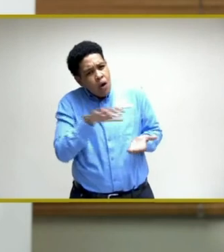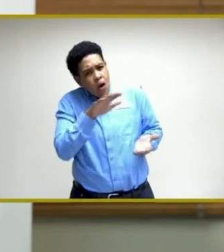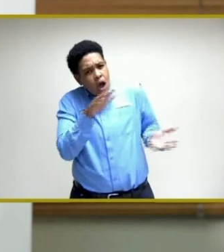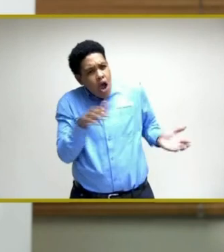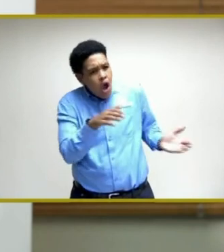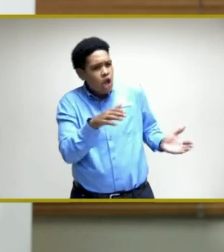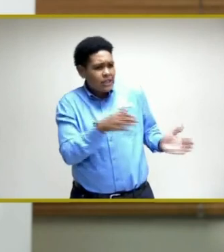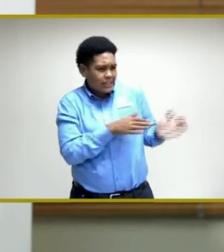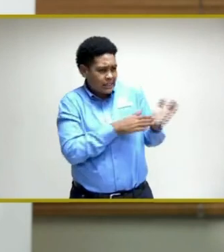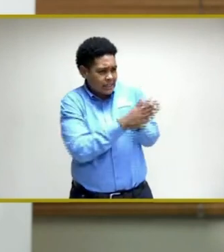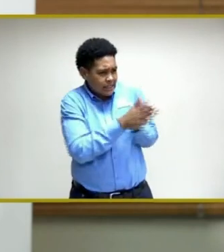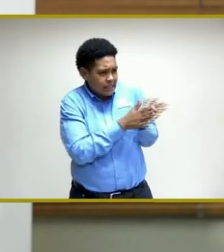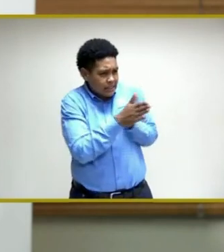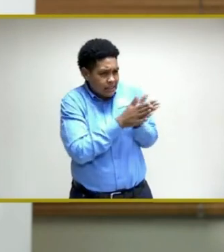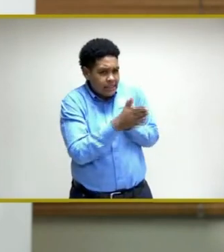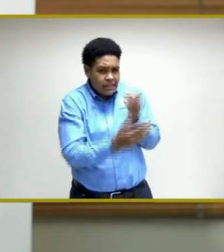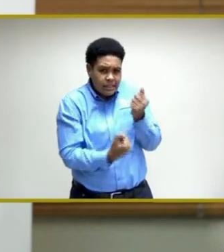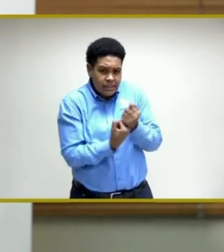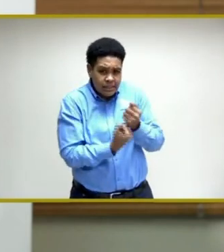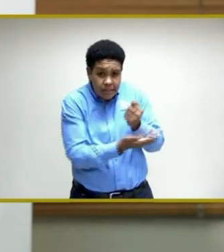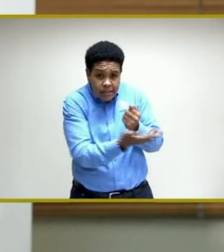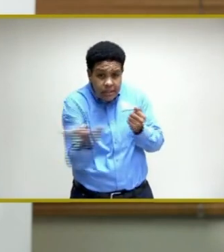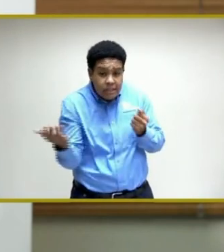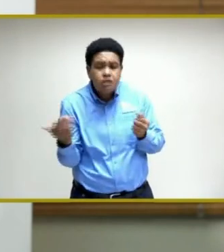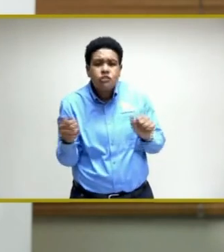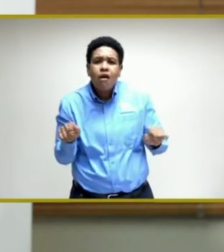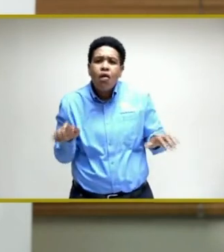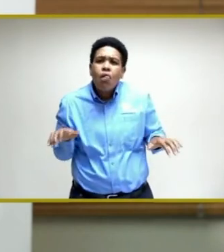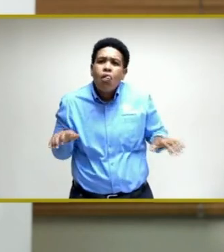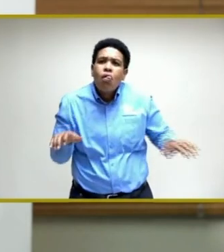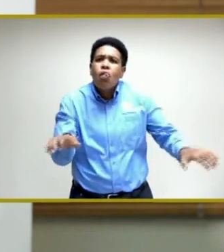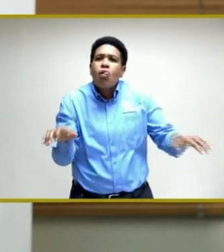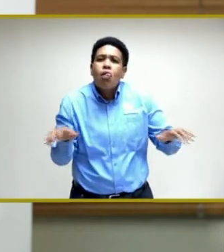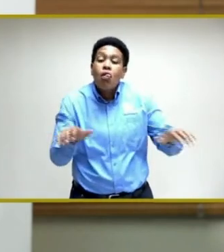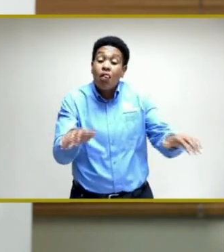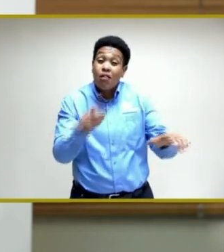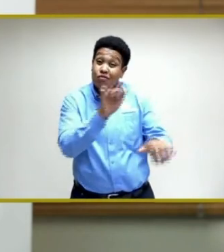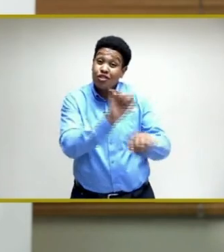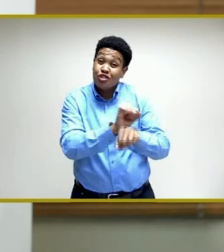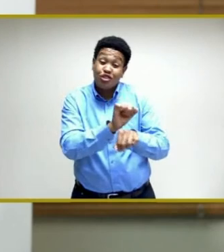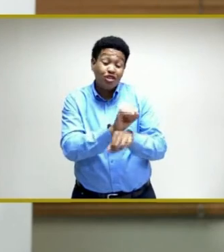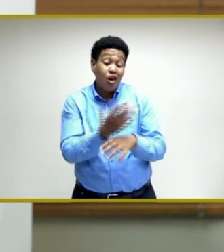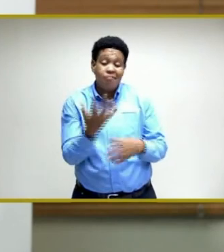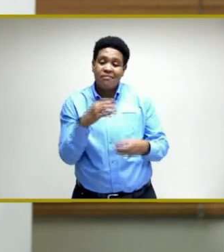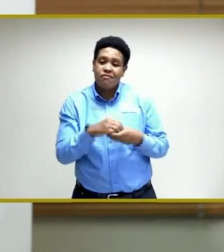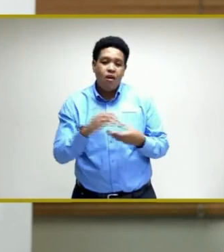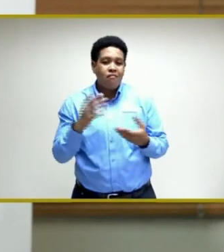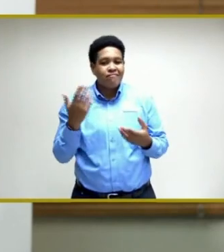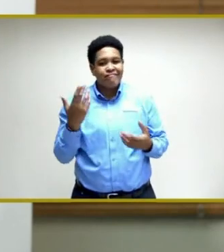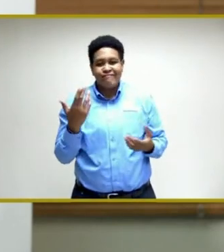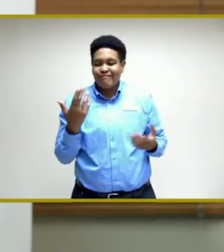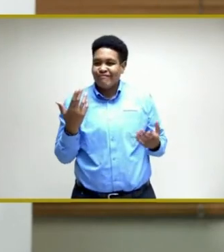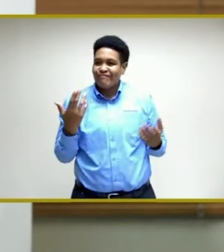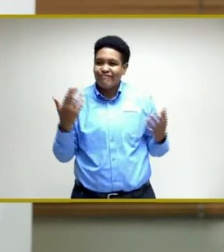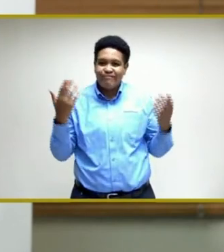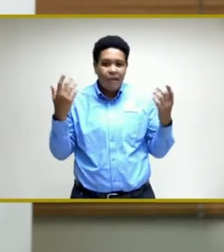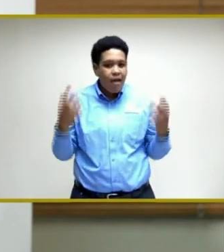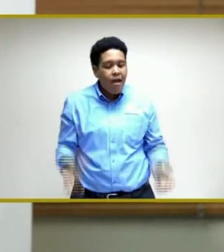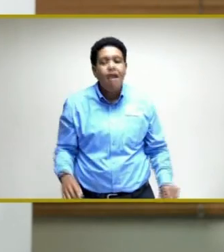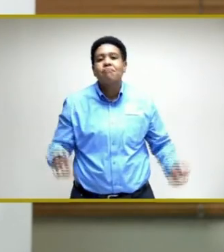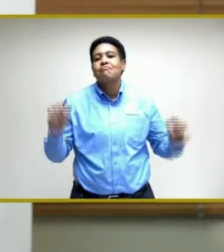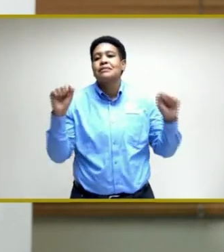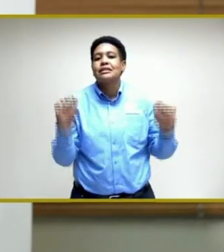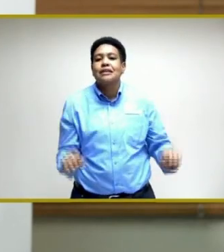as they seek to do their jobs. It's a hazard of the job, and we always fear